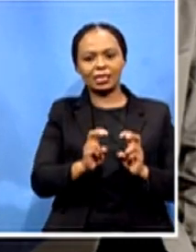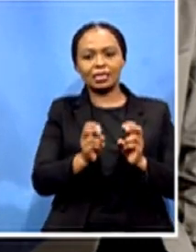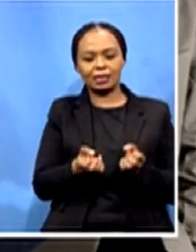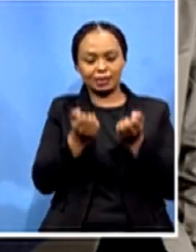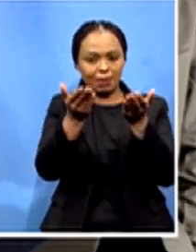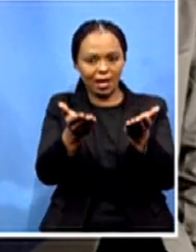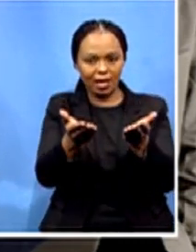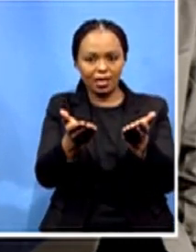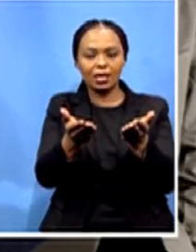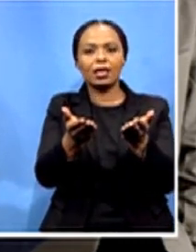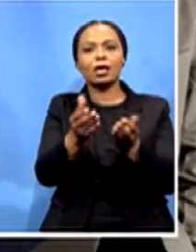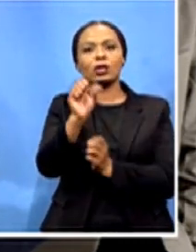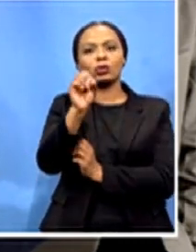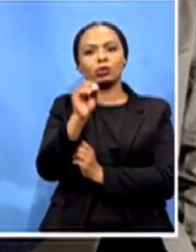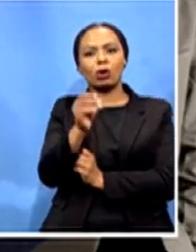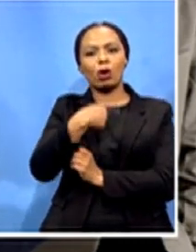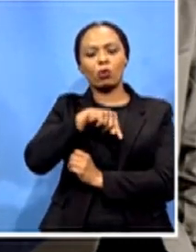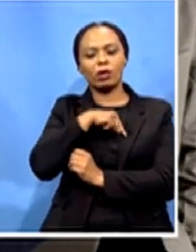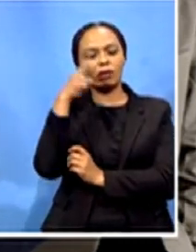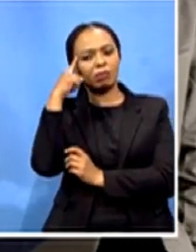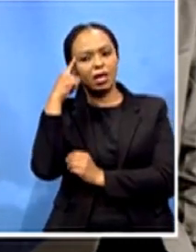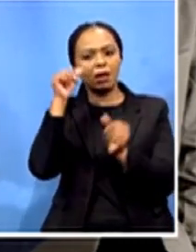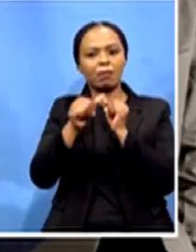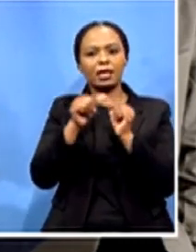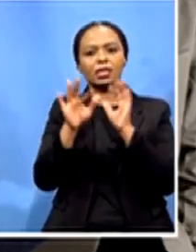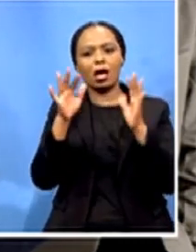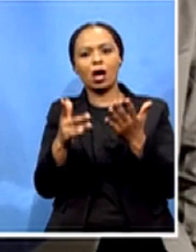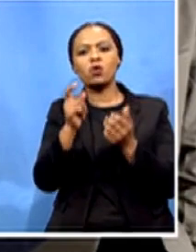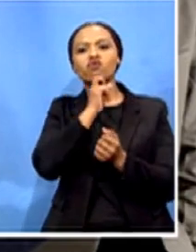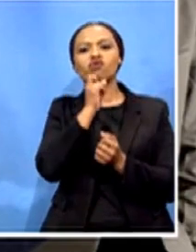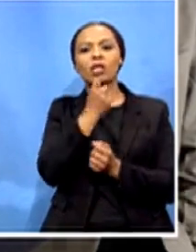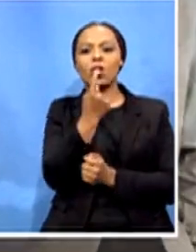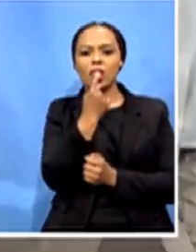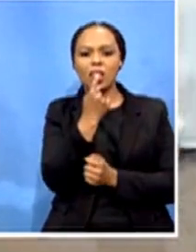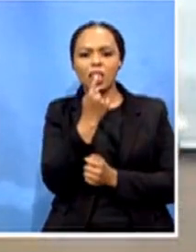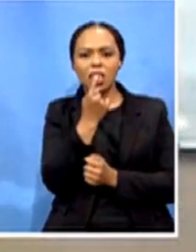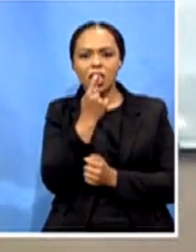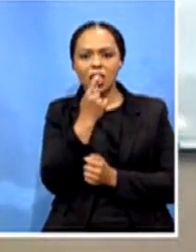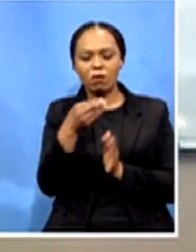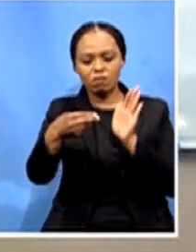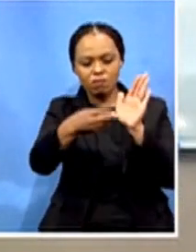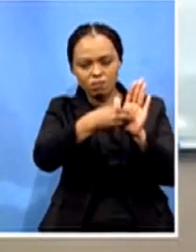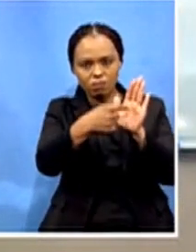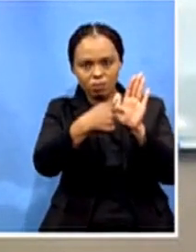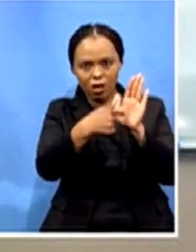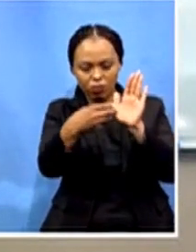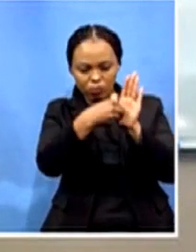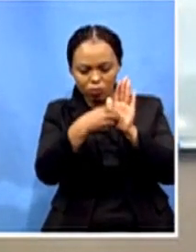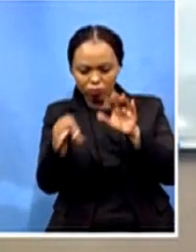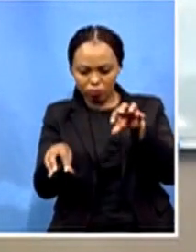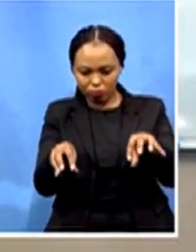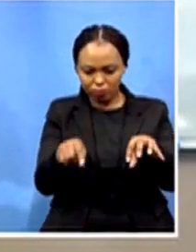uh lithium power batteries so that these devices can also be operated without the need for electrical connections